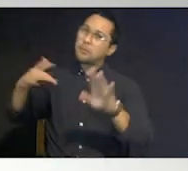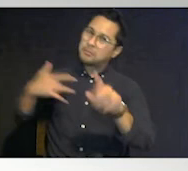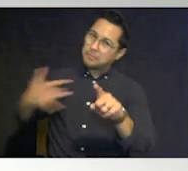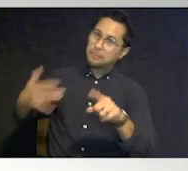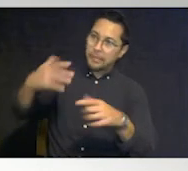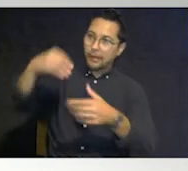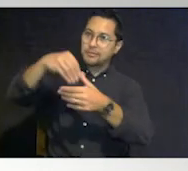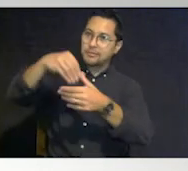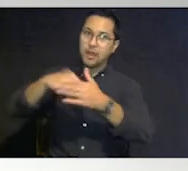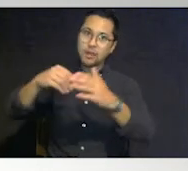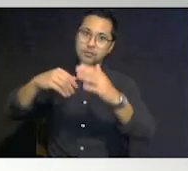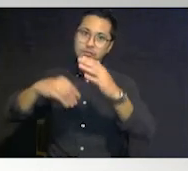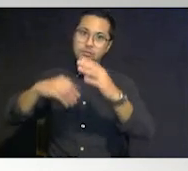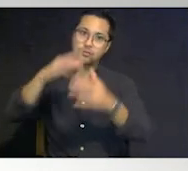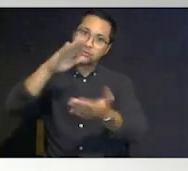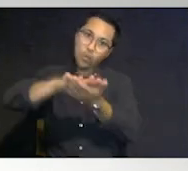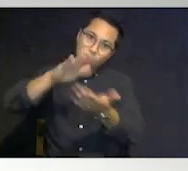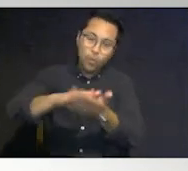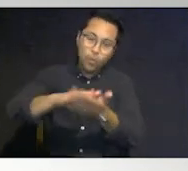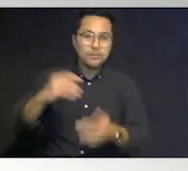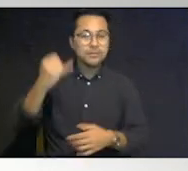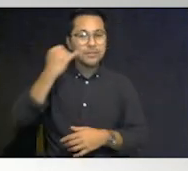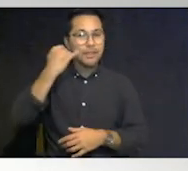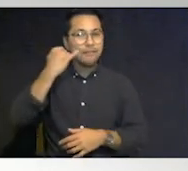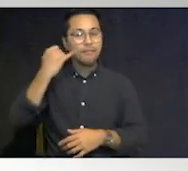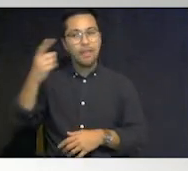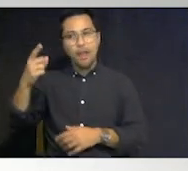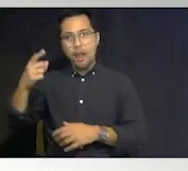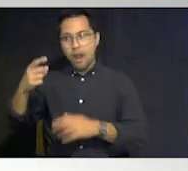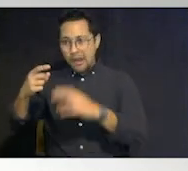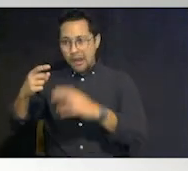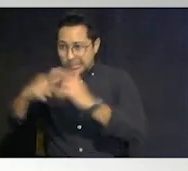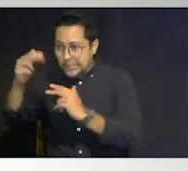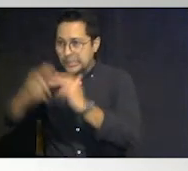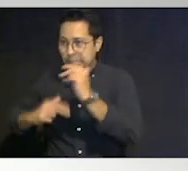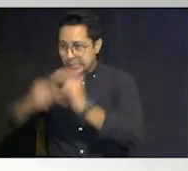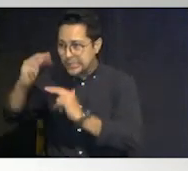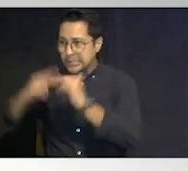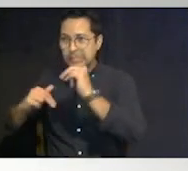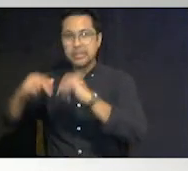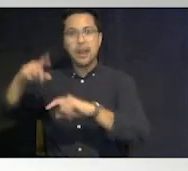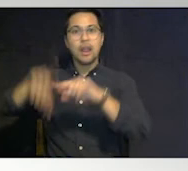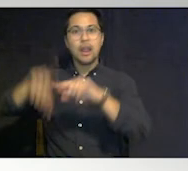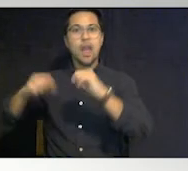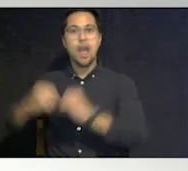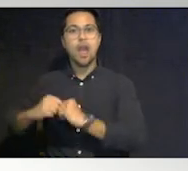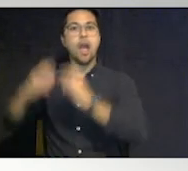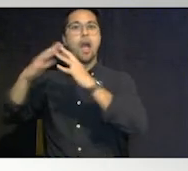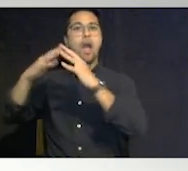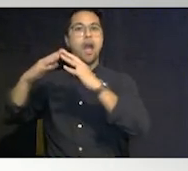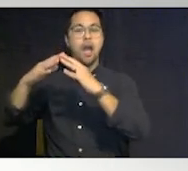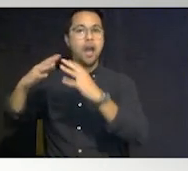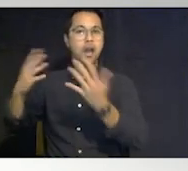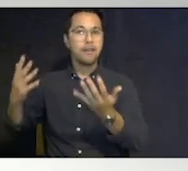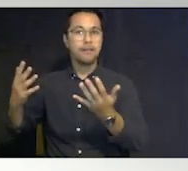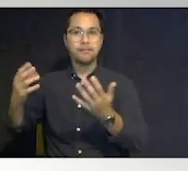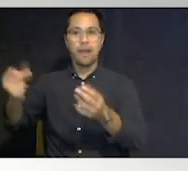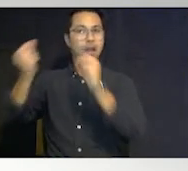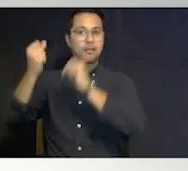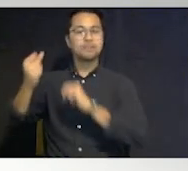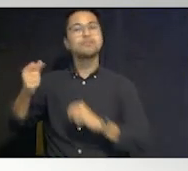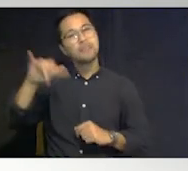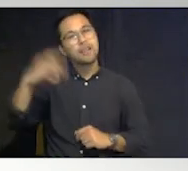you know and if they're working on it it can't go up as a shelter so um that's why keeping in touch with your emergency management office